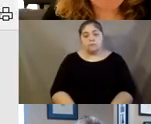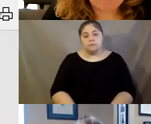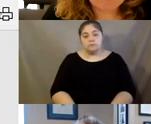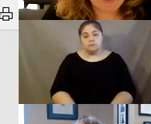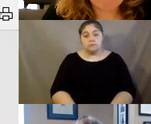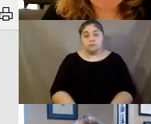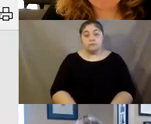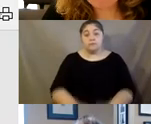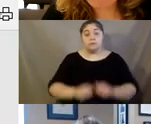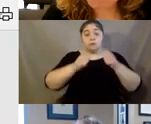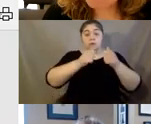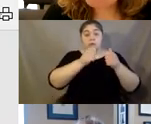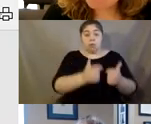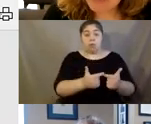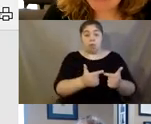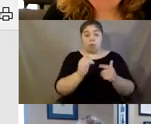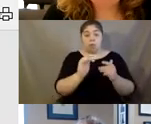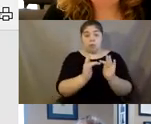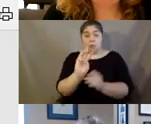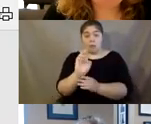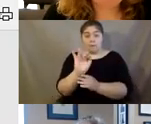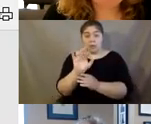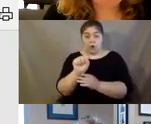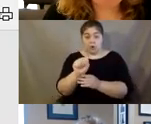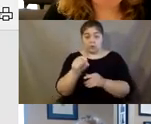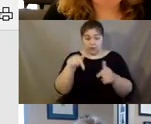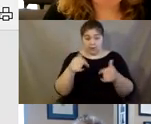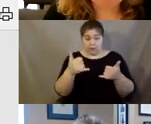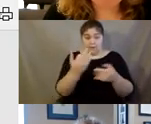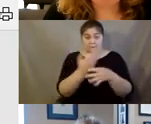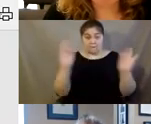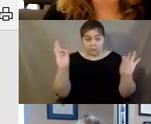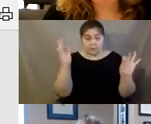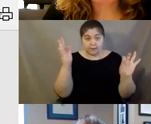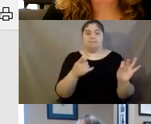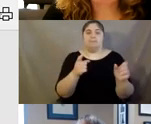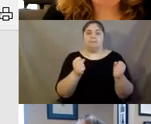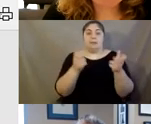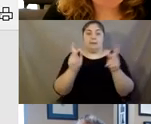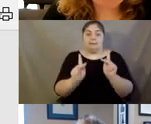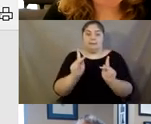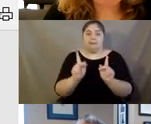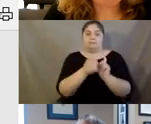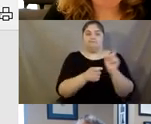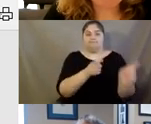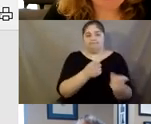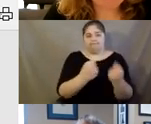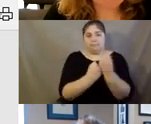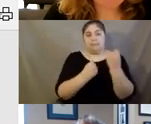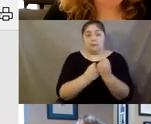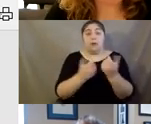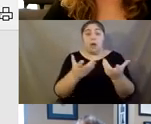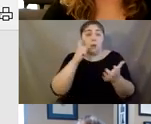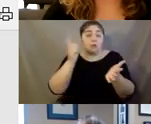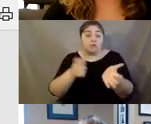All webinars offered during this conference are free thanks to the generous support of our sponsors. And I want to particularly recognize